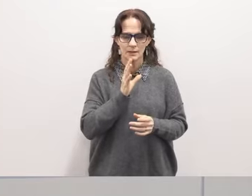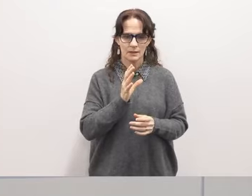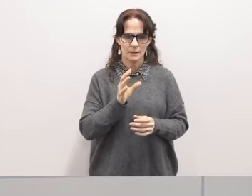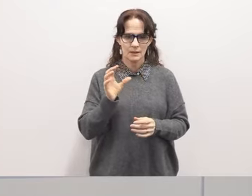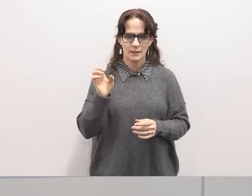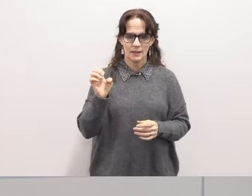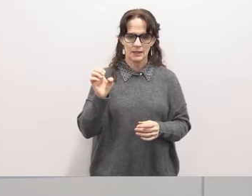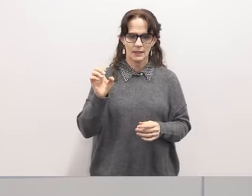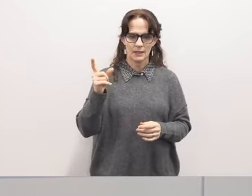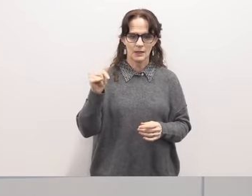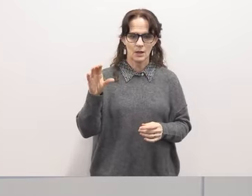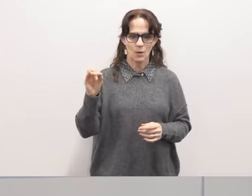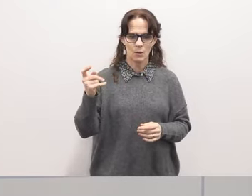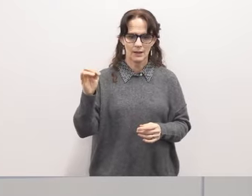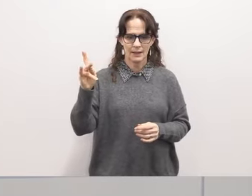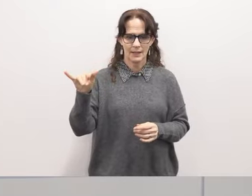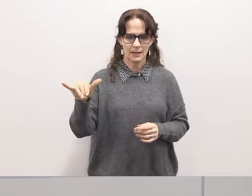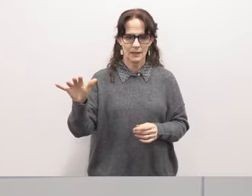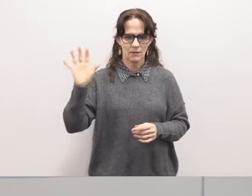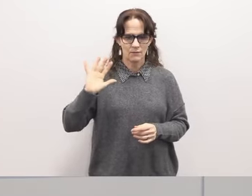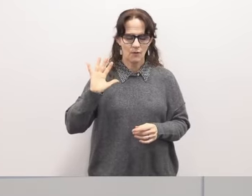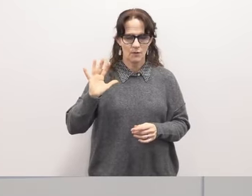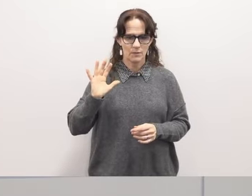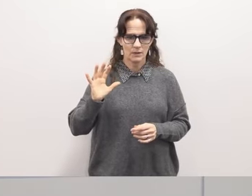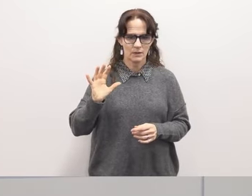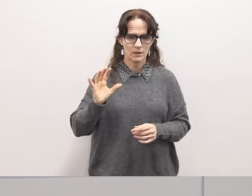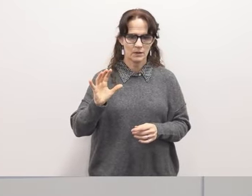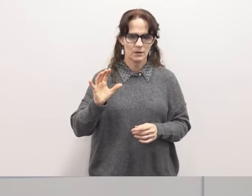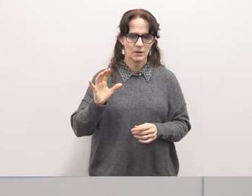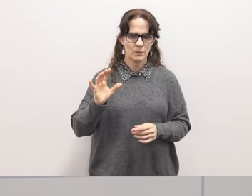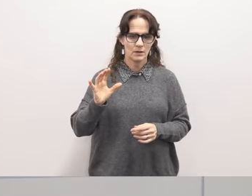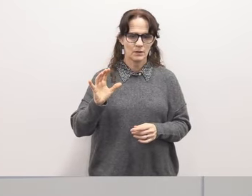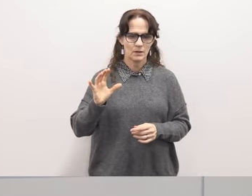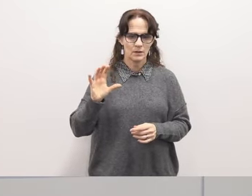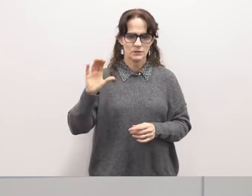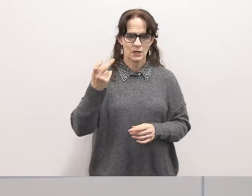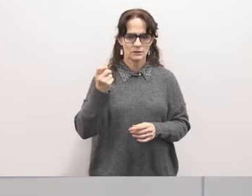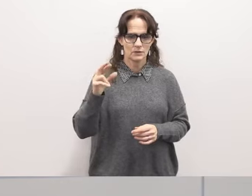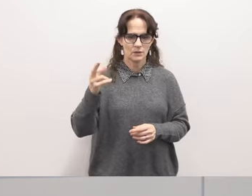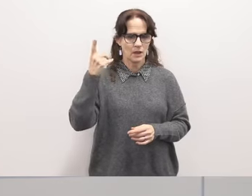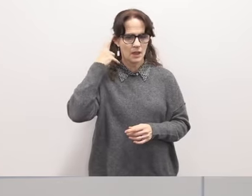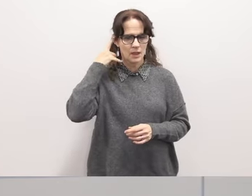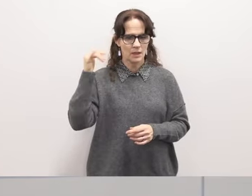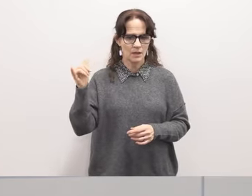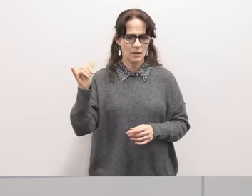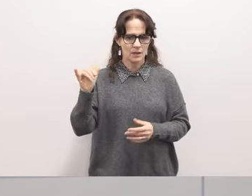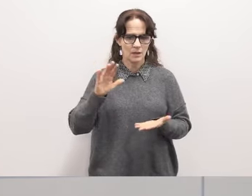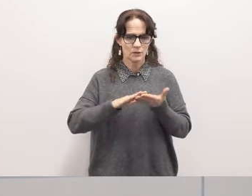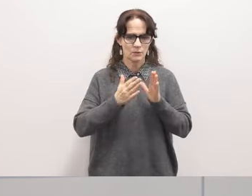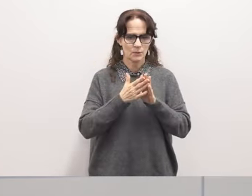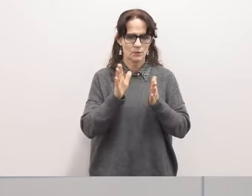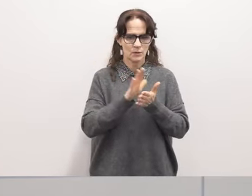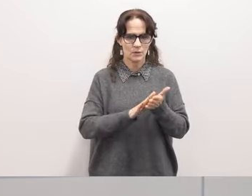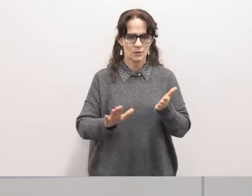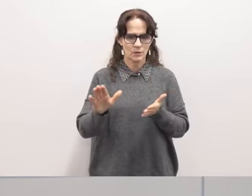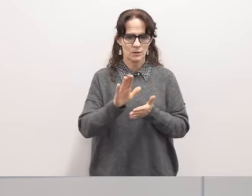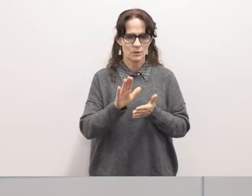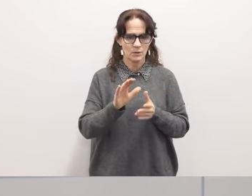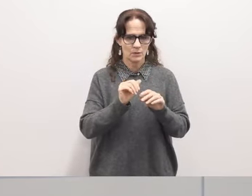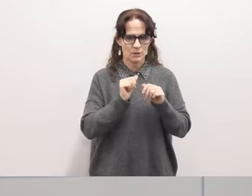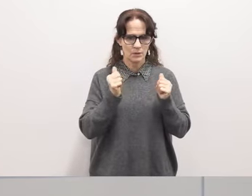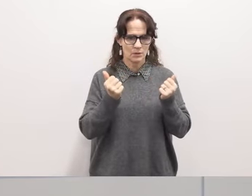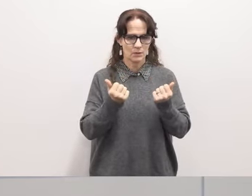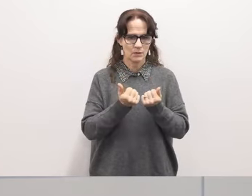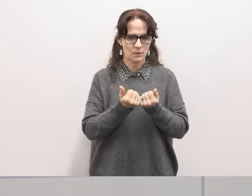oakley who was the former uh chancellor of the uh california community college association